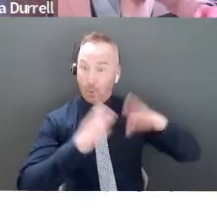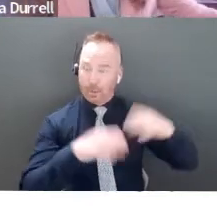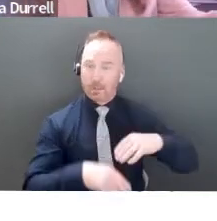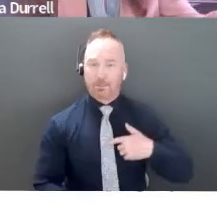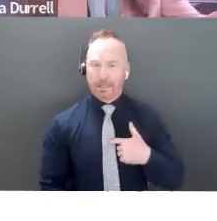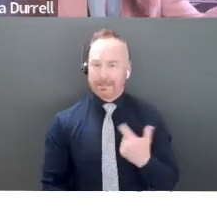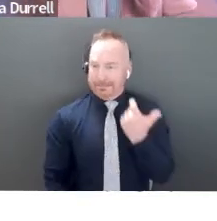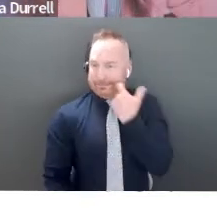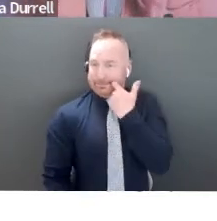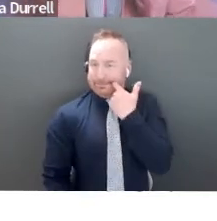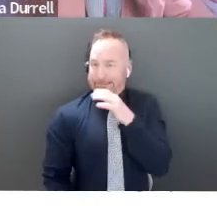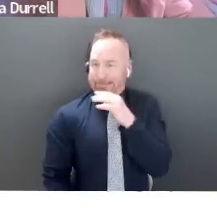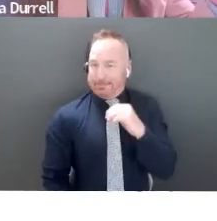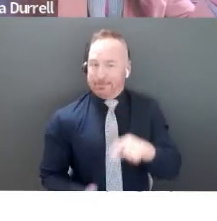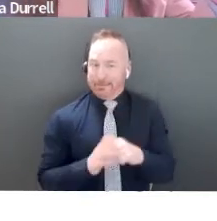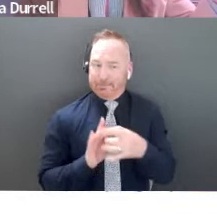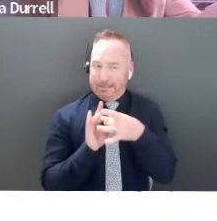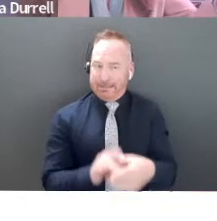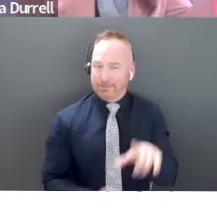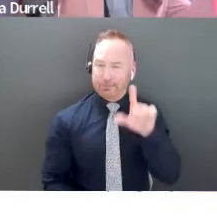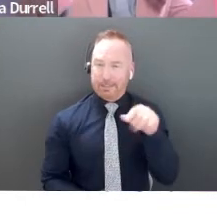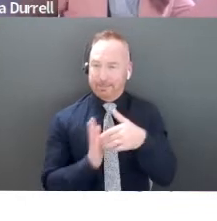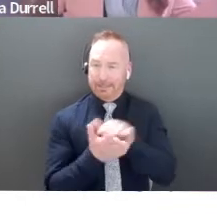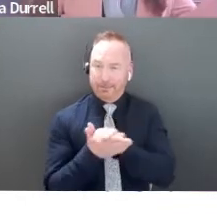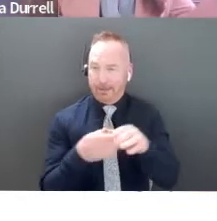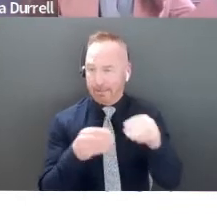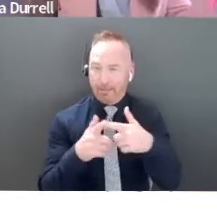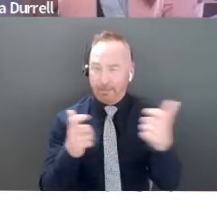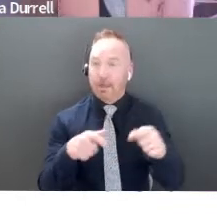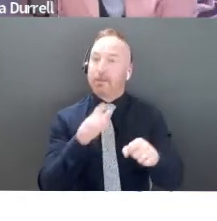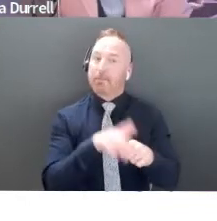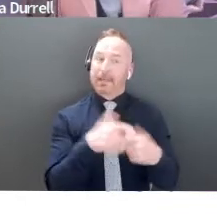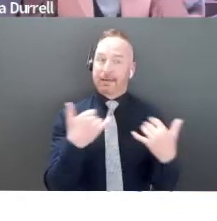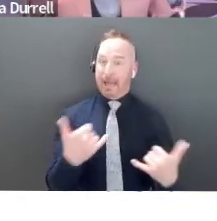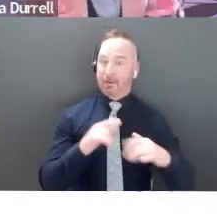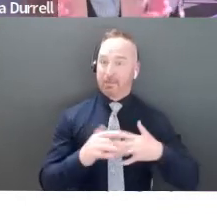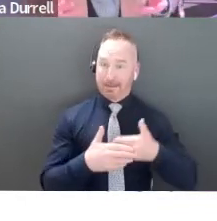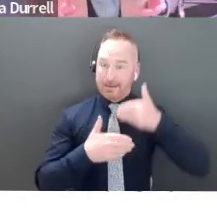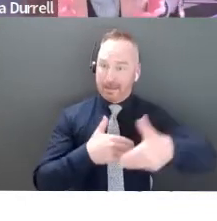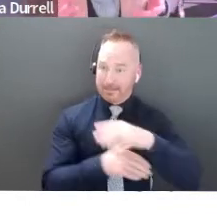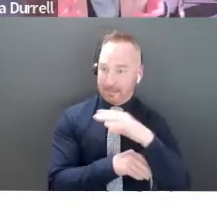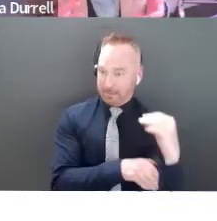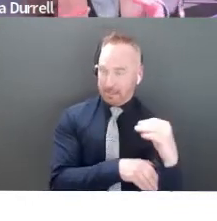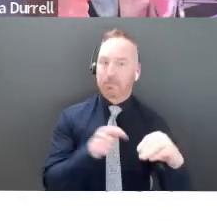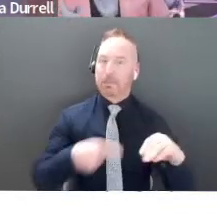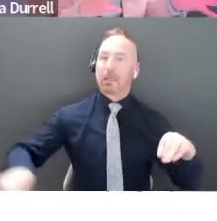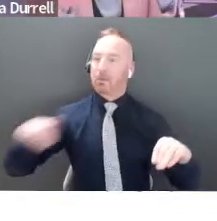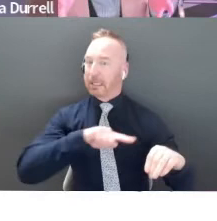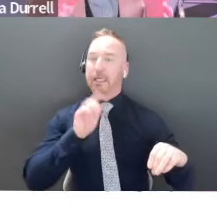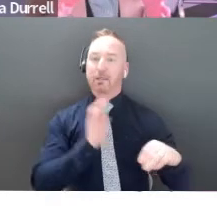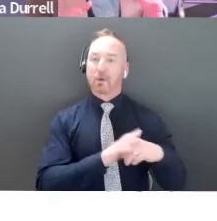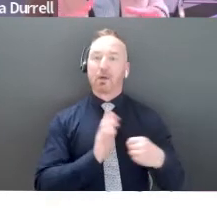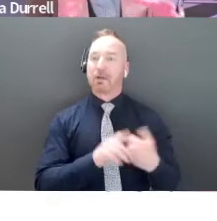I'm really excited to be starting the next one. And I've built an incredible team to do it. Here's the problem we're solving. Right. So that's a really good intro. That's going to get me interested.